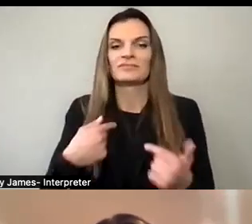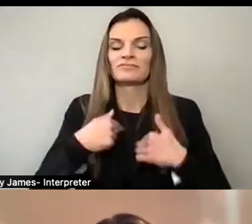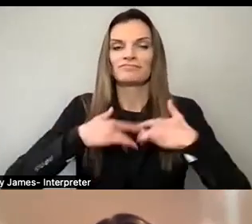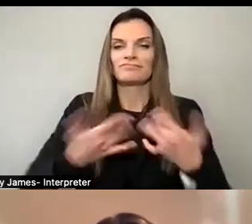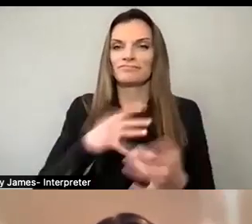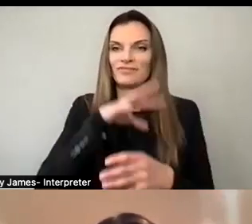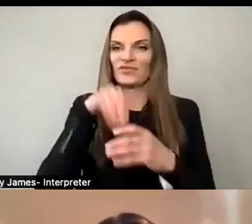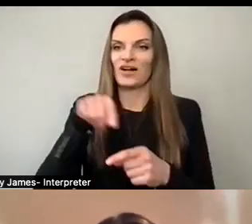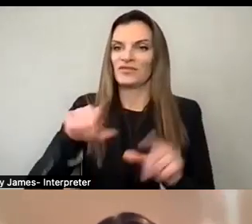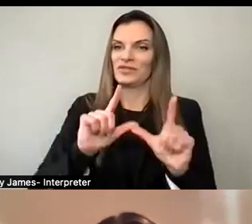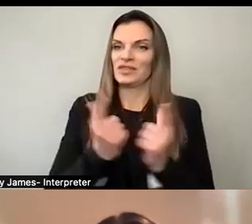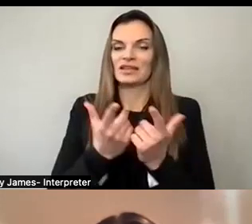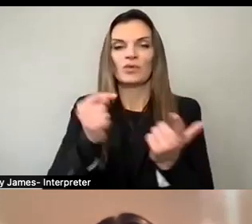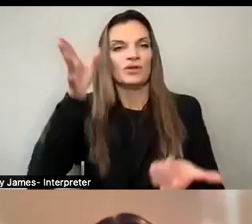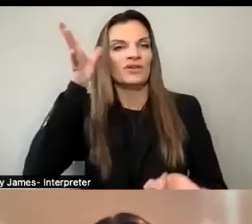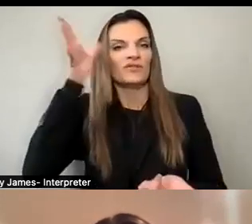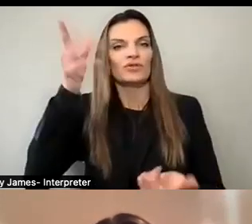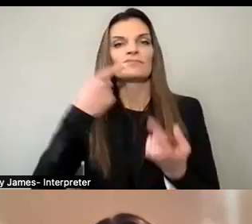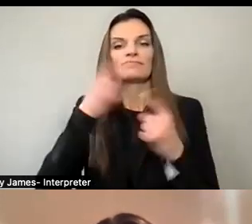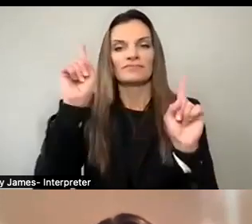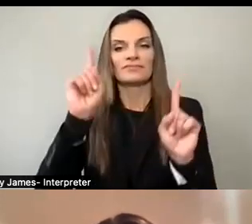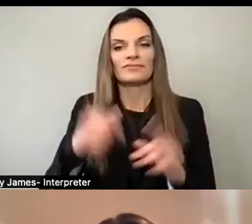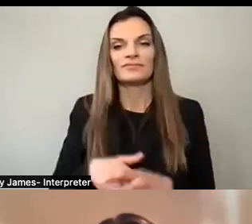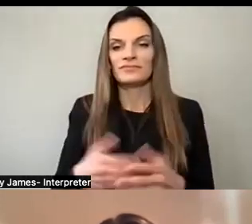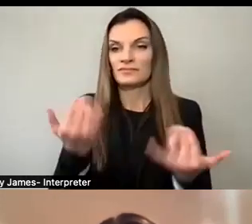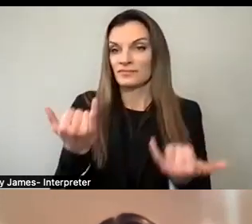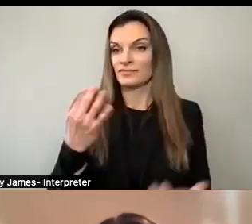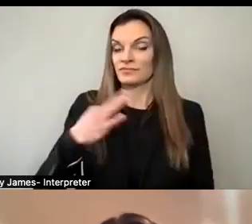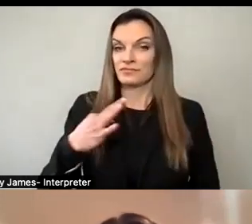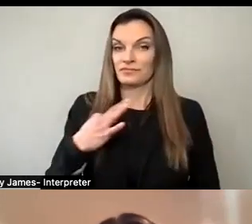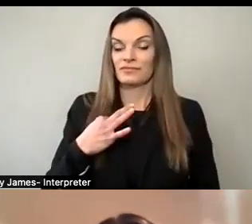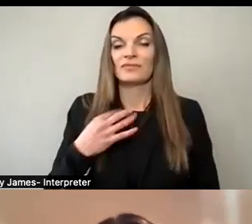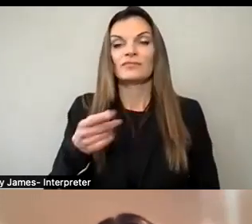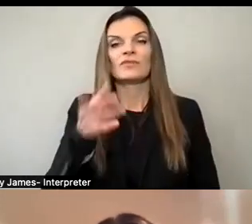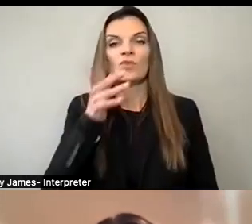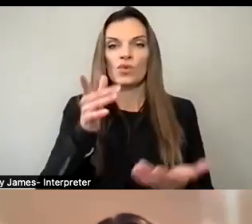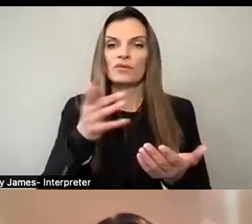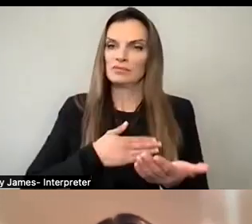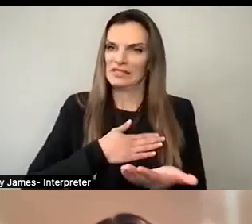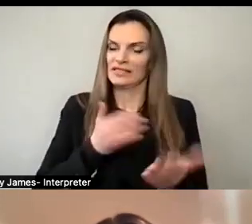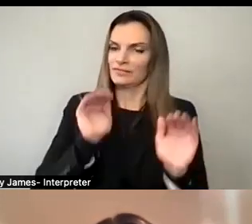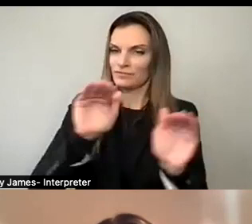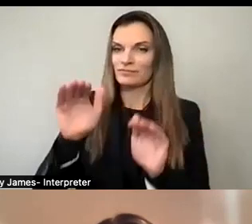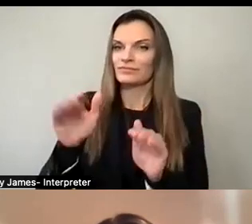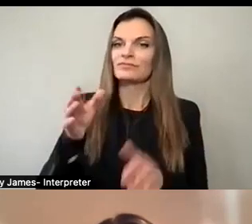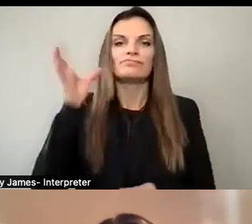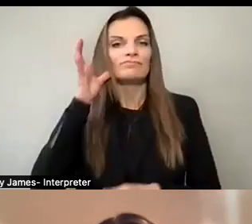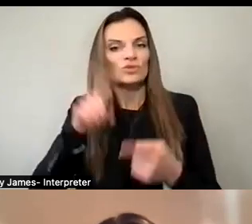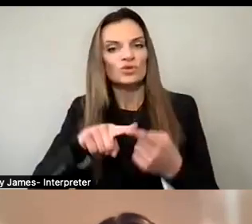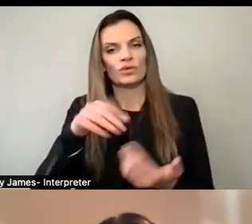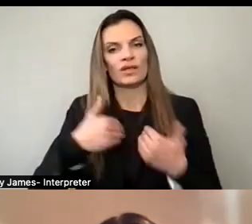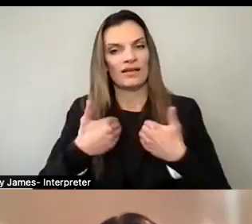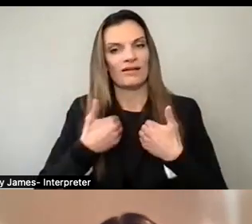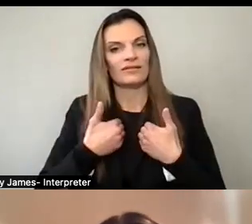a part of the League's future accomplishments. I ask that candidates here tonight will consider the importance of young voices as the League has if elected.